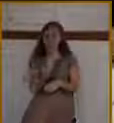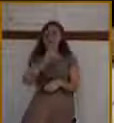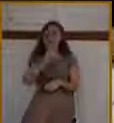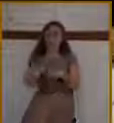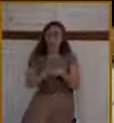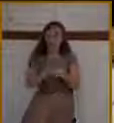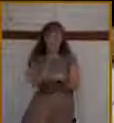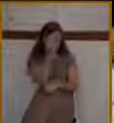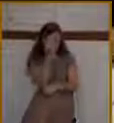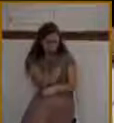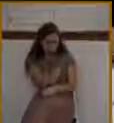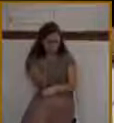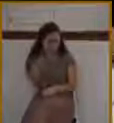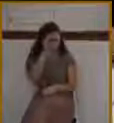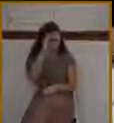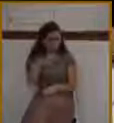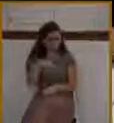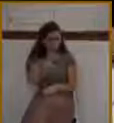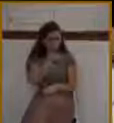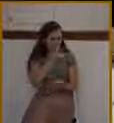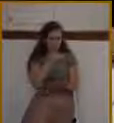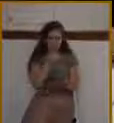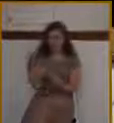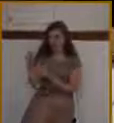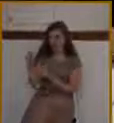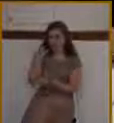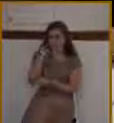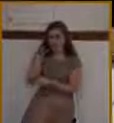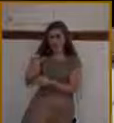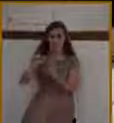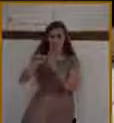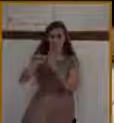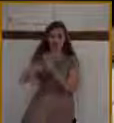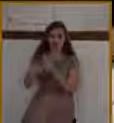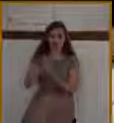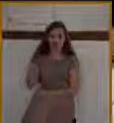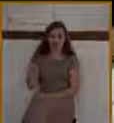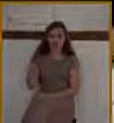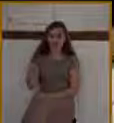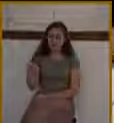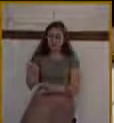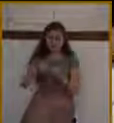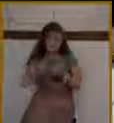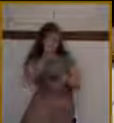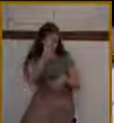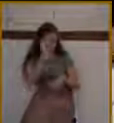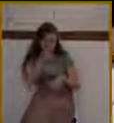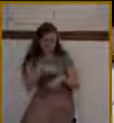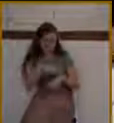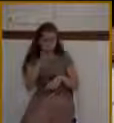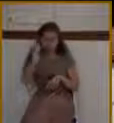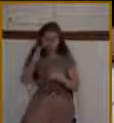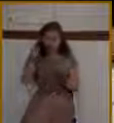God says, look, I know that you're looking at this temple, and you're not very impressed, but I want you to know that what's going to happen here